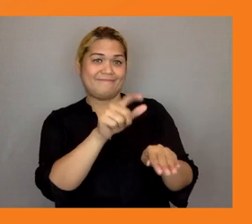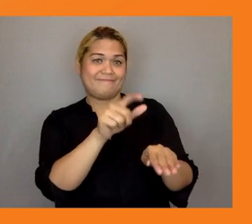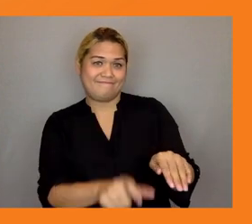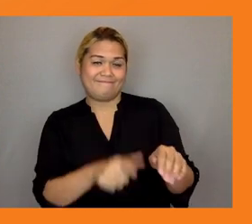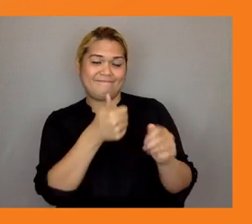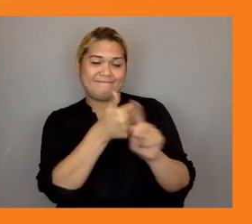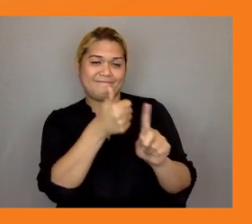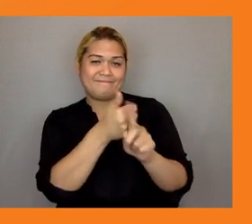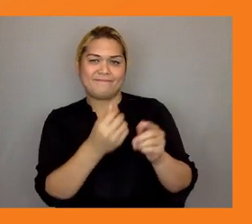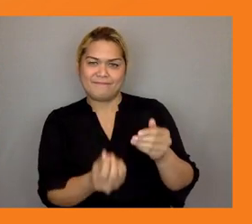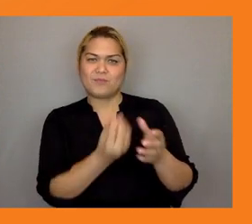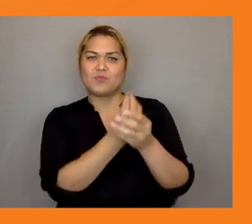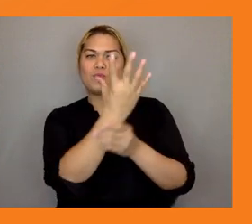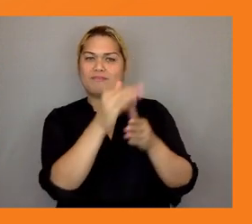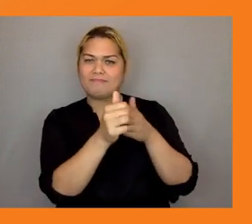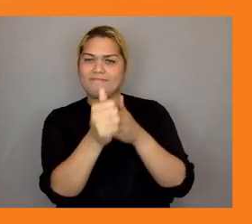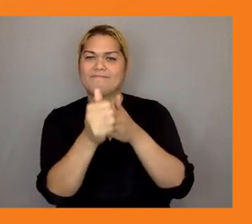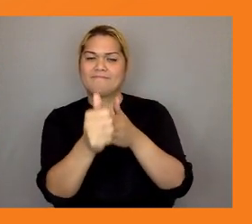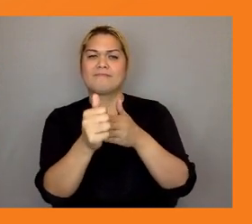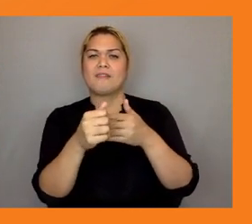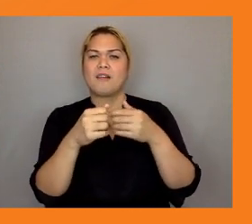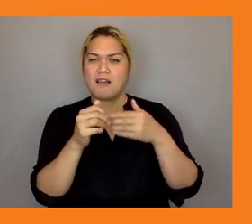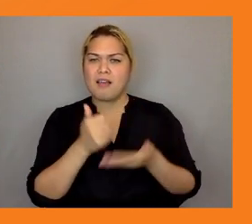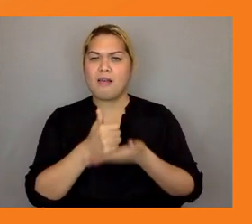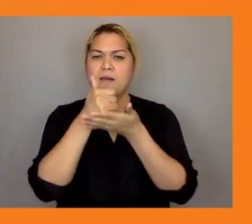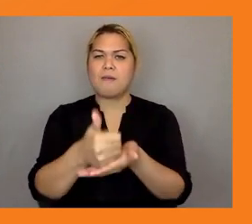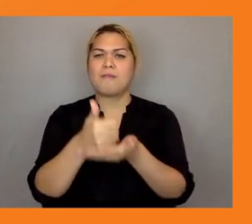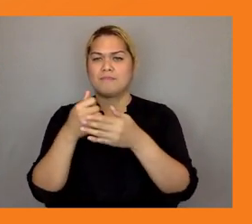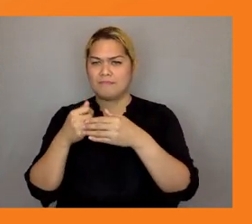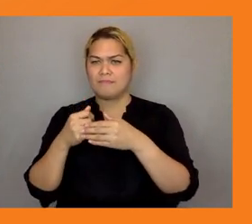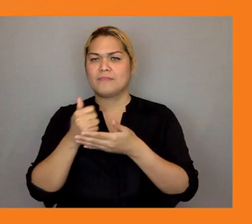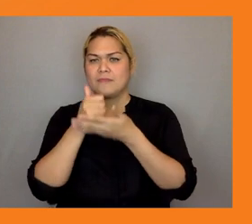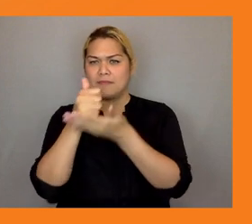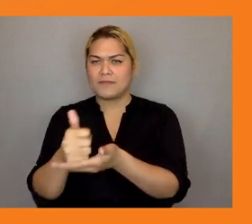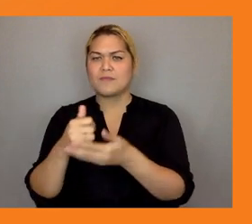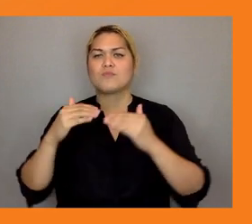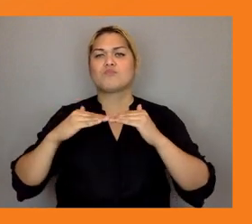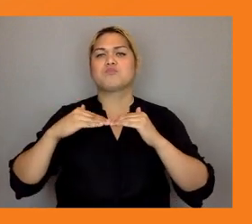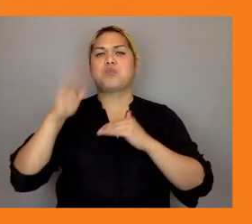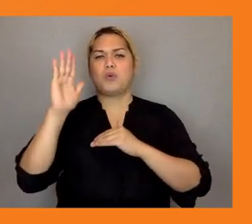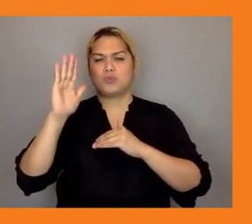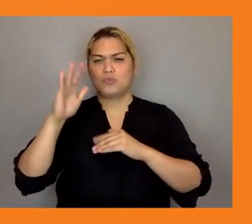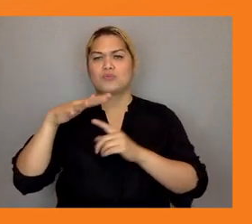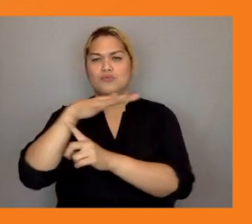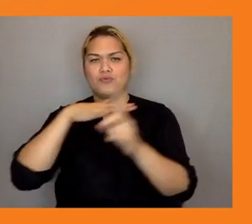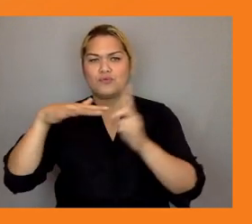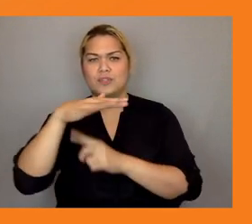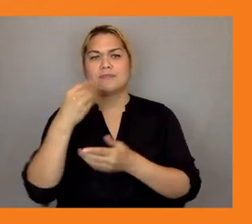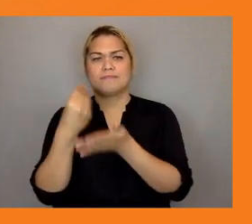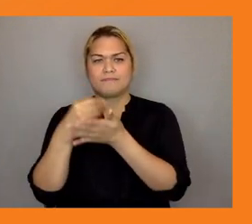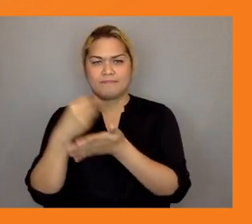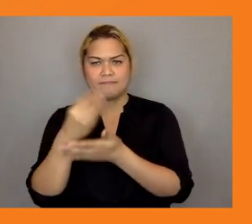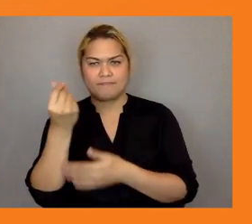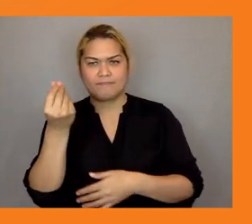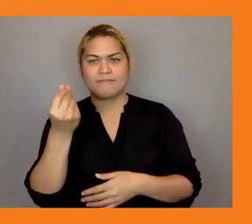economies this process we are empowering young people to lead in dialogues and lead in the exploration of solutions